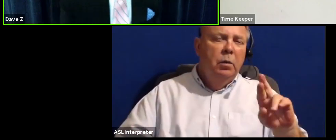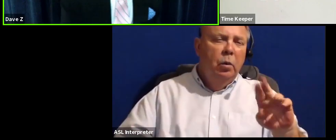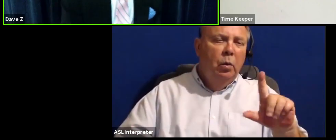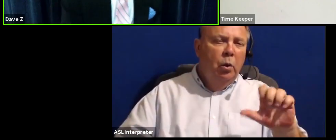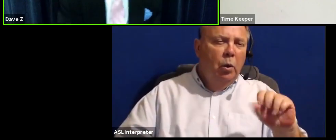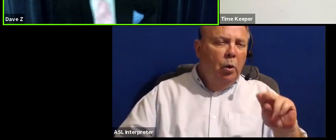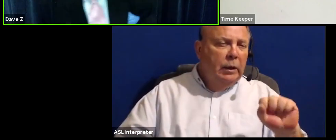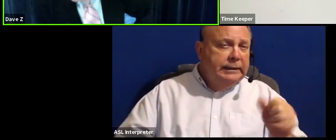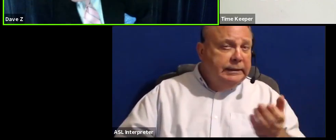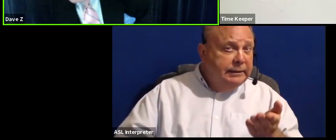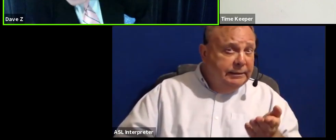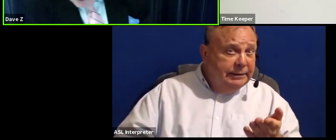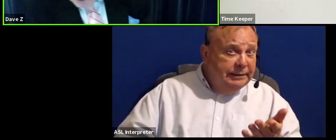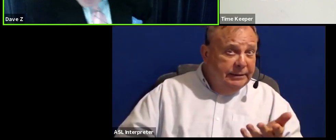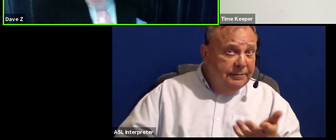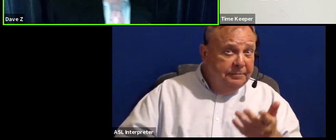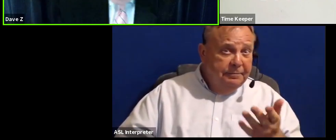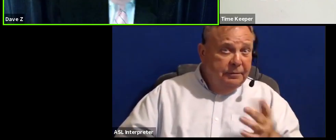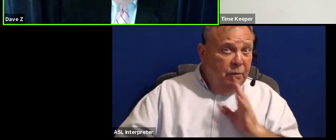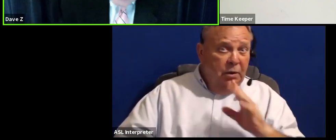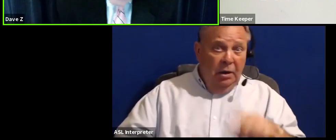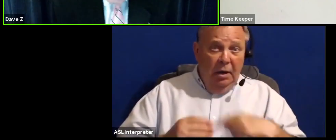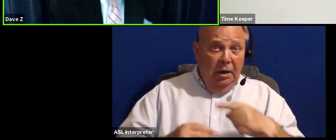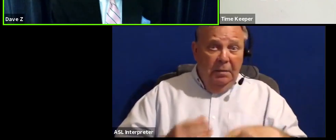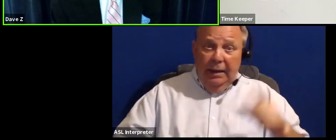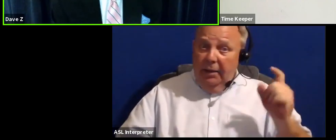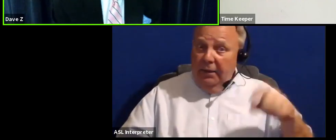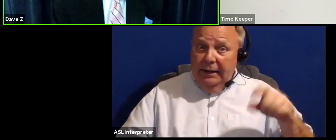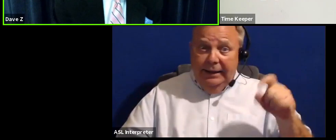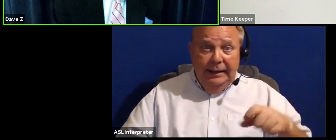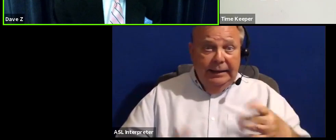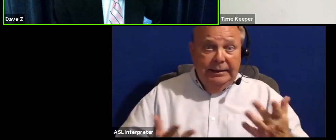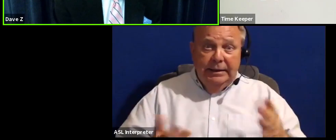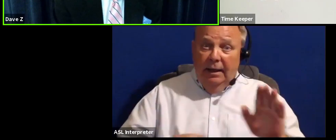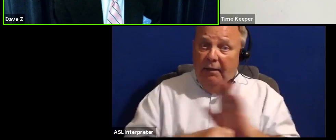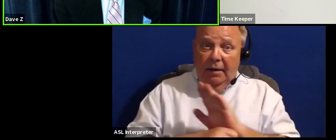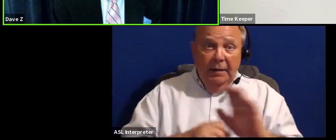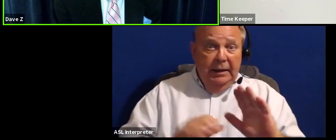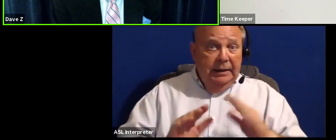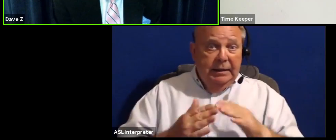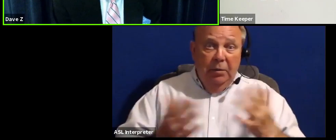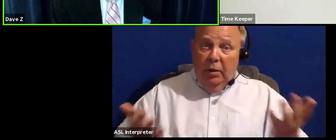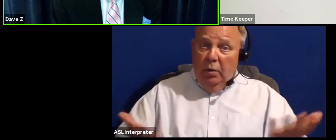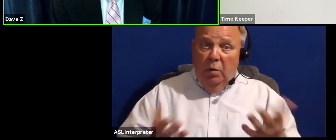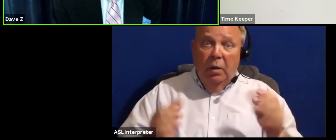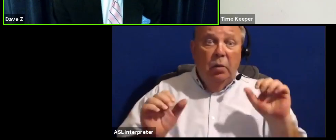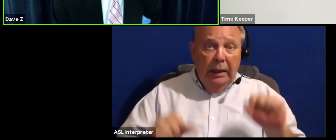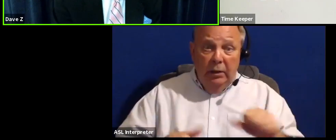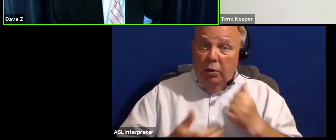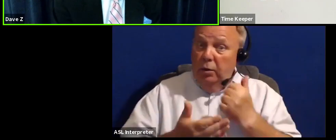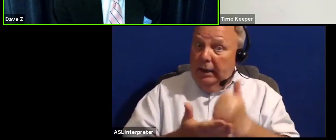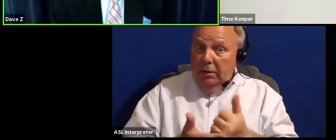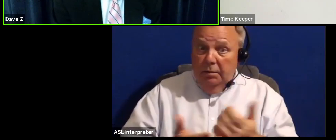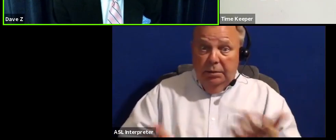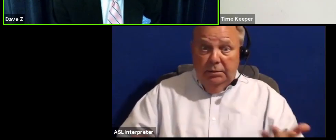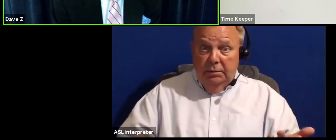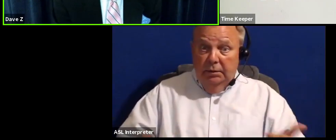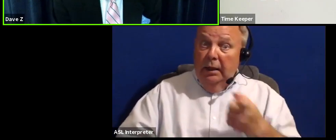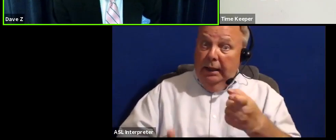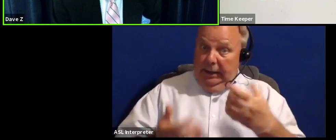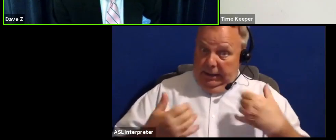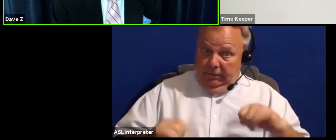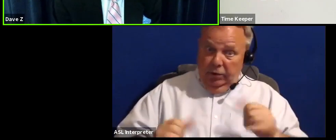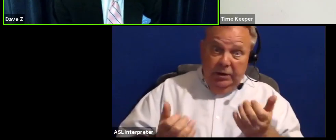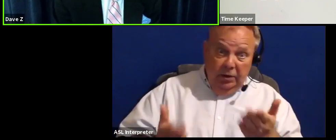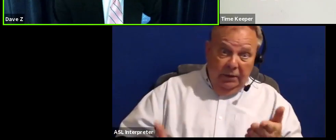Orleans, we're talking about the needs of the business community and what we can do to help. If you're still there,